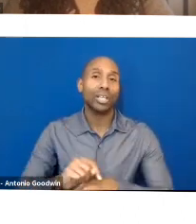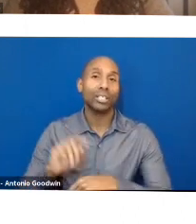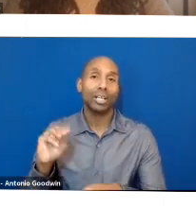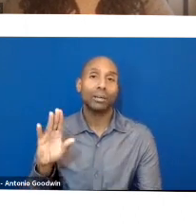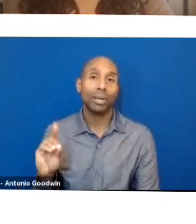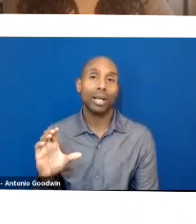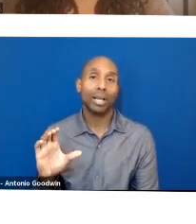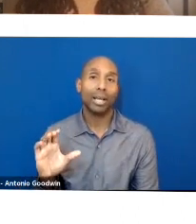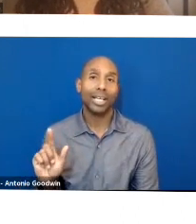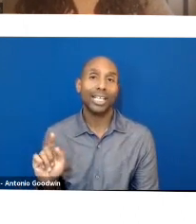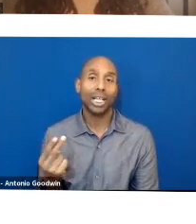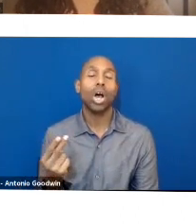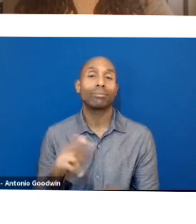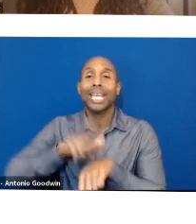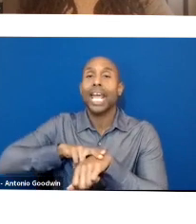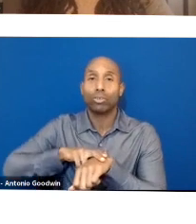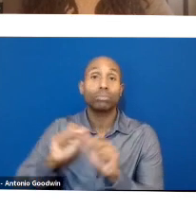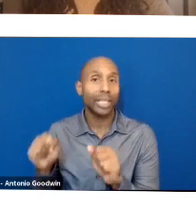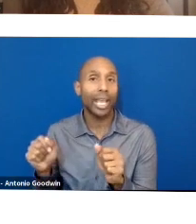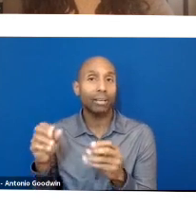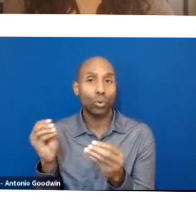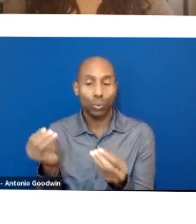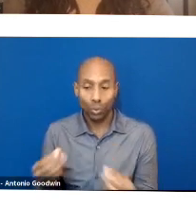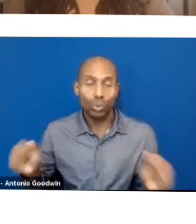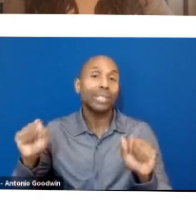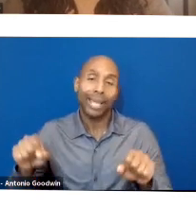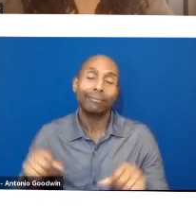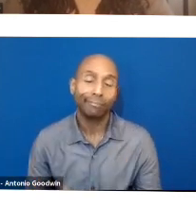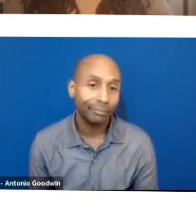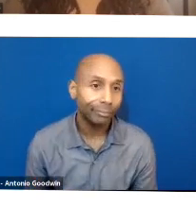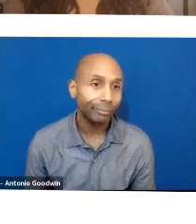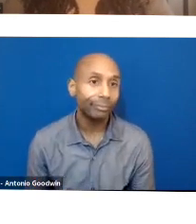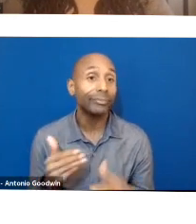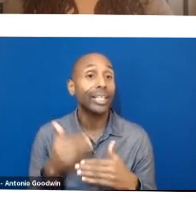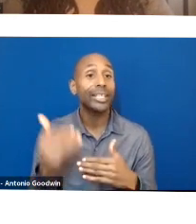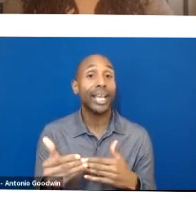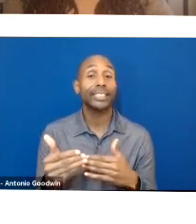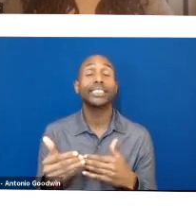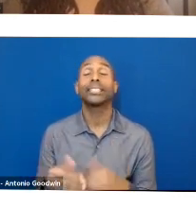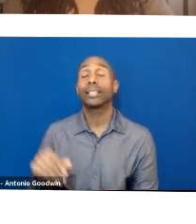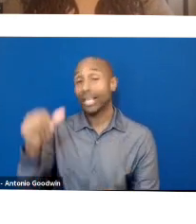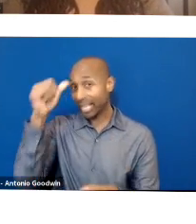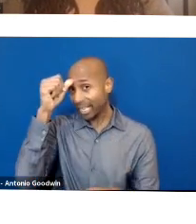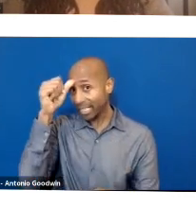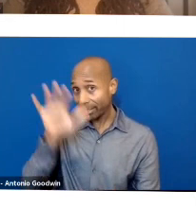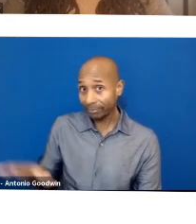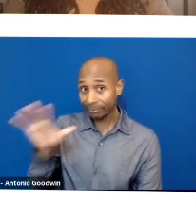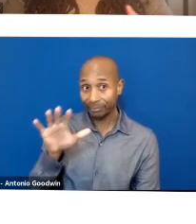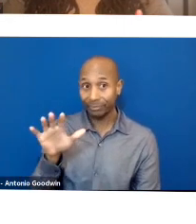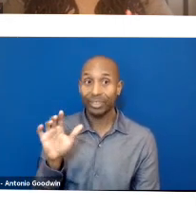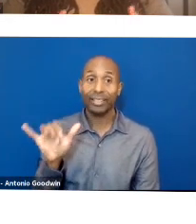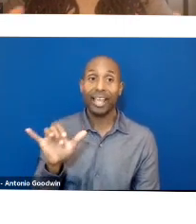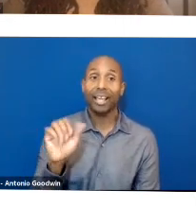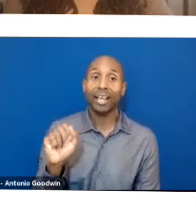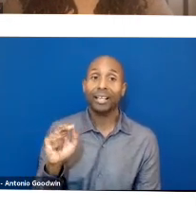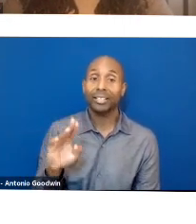these natural materials. So now we're going to move on to India. And the Indian subcontinent is believed to